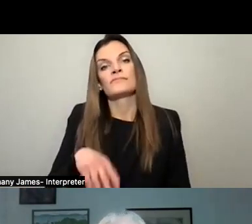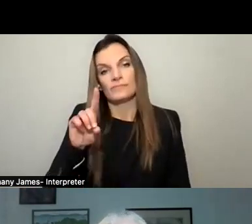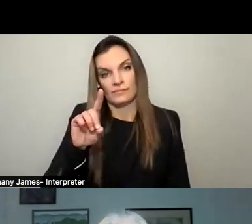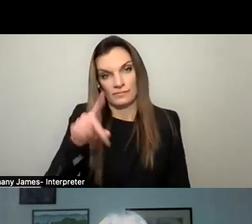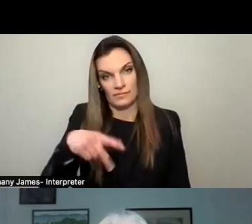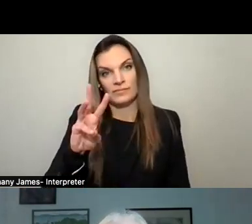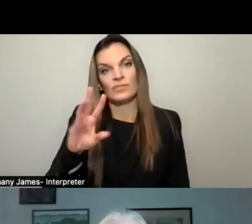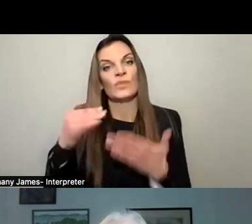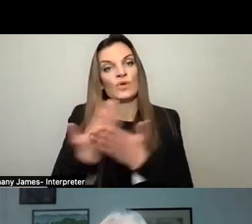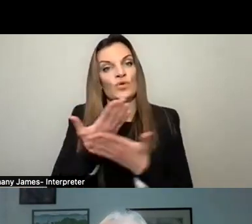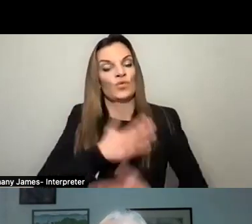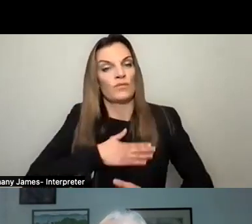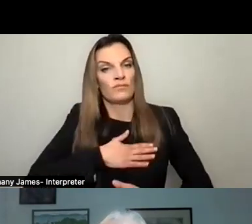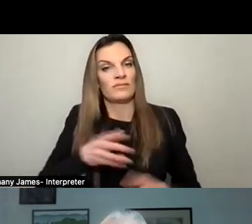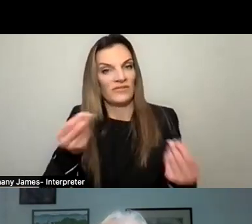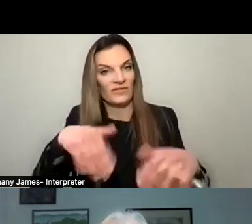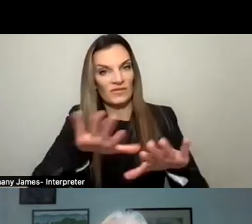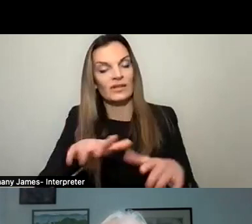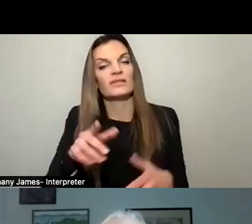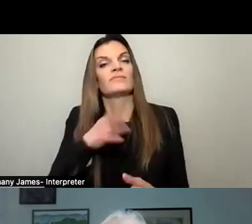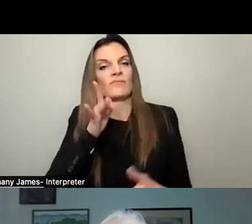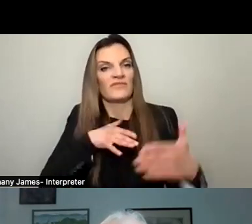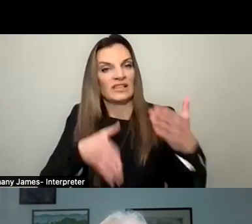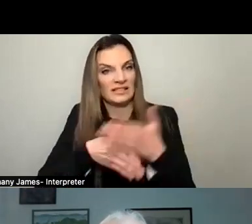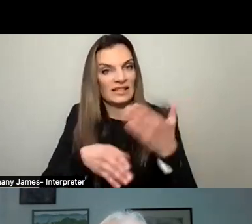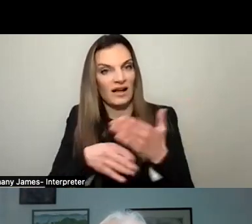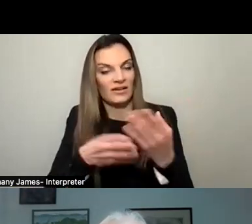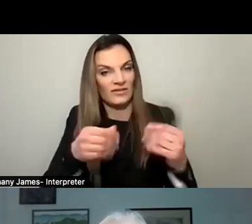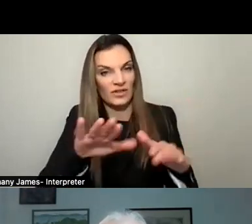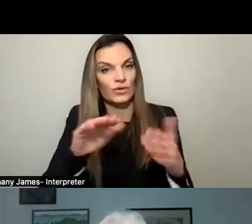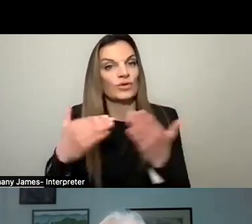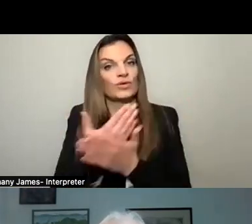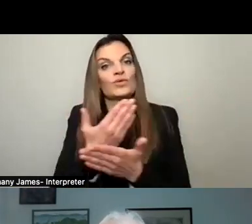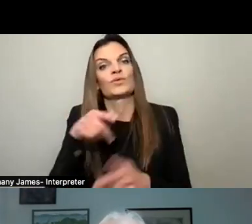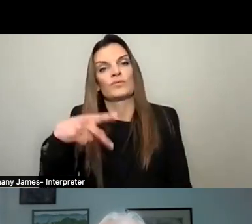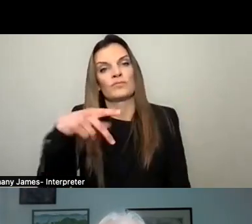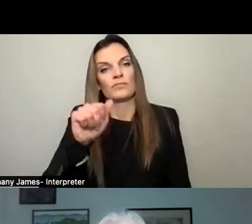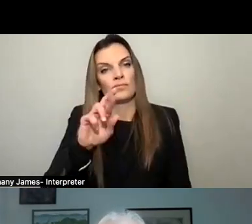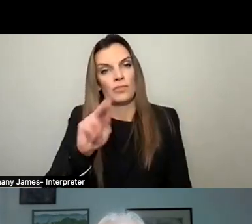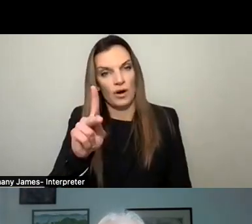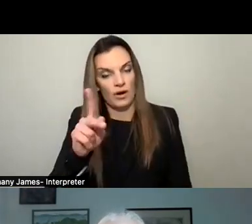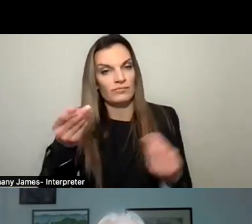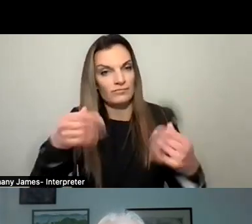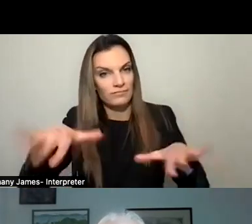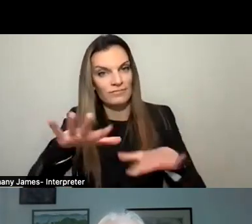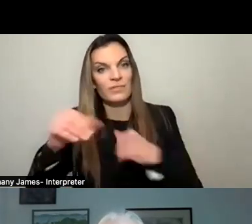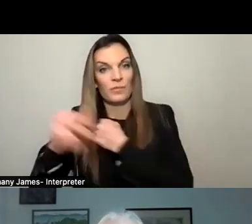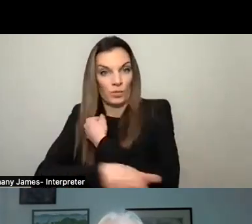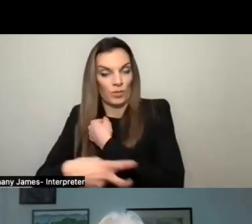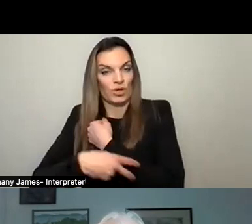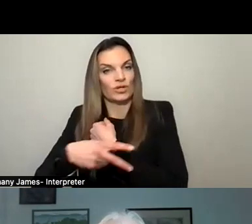recreation fields, including a full-size soccer field, new passive parkland, and the bridge itself.